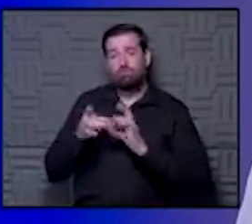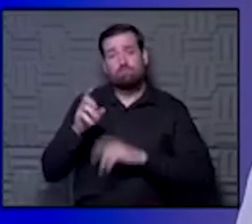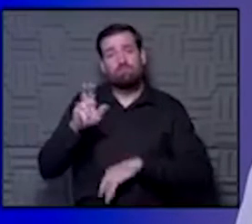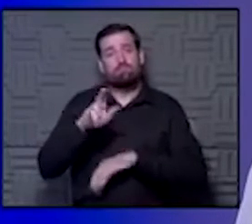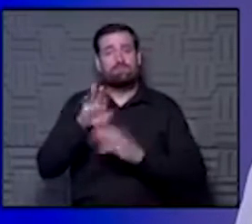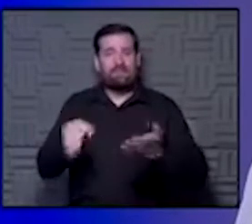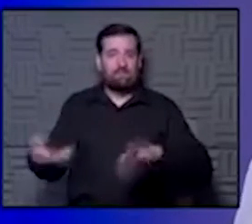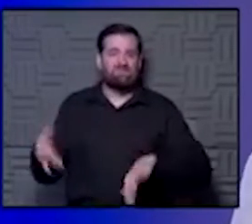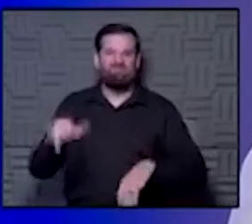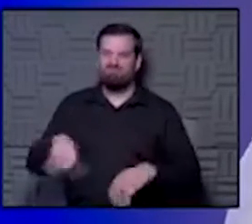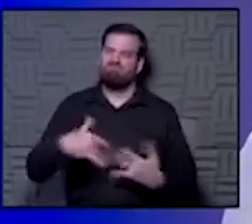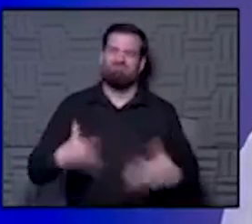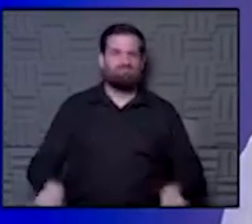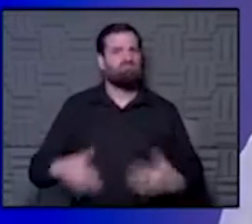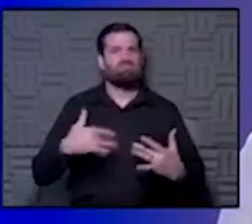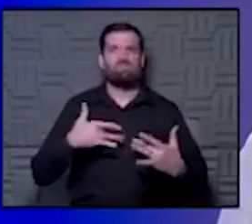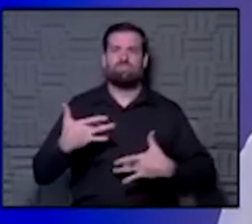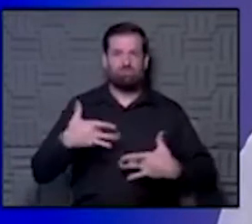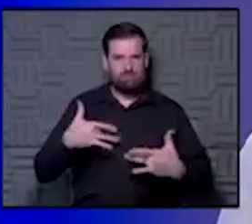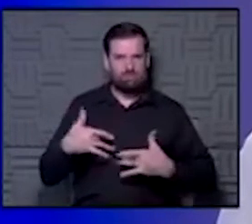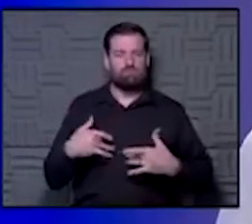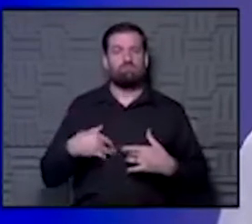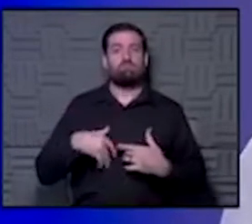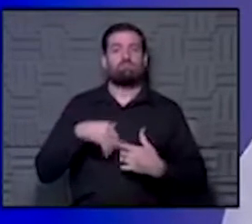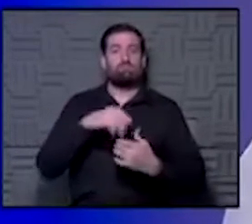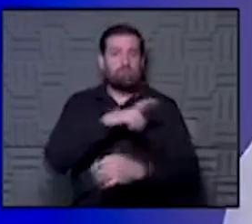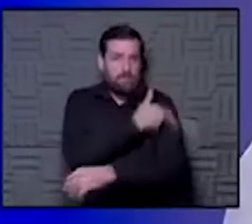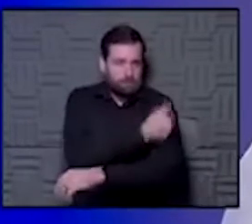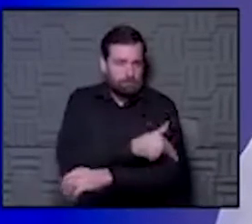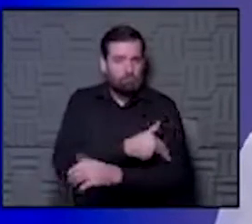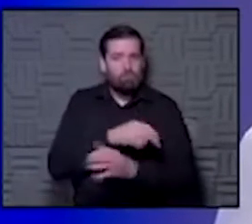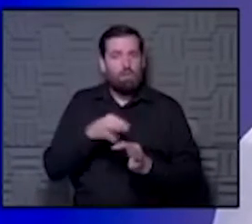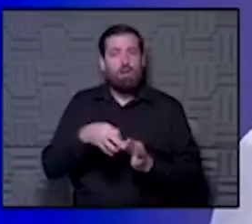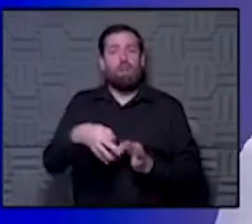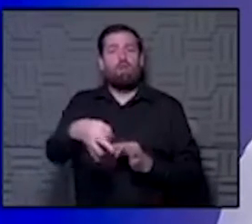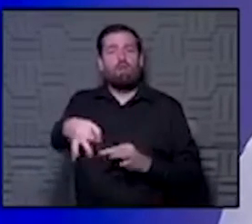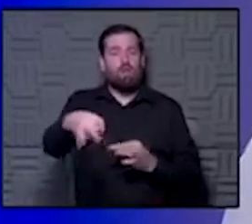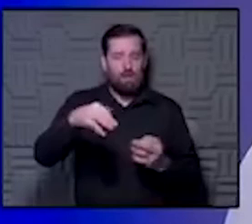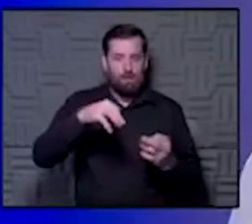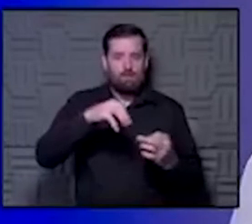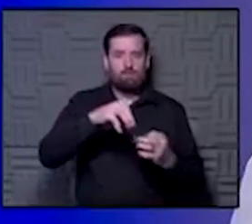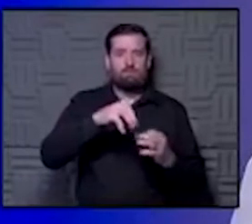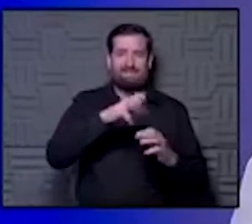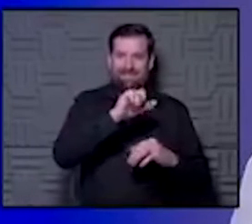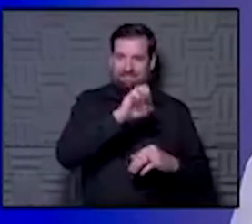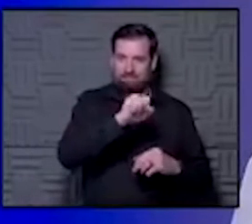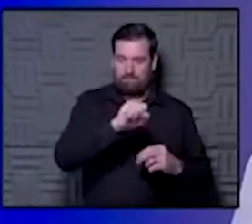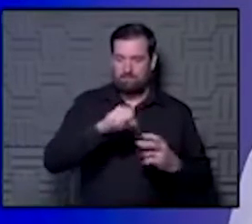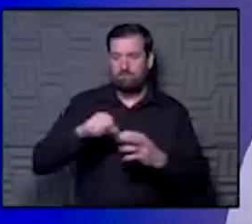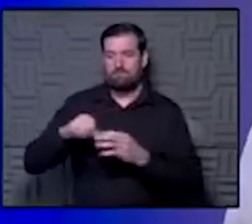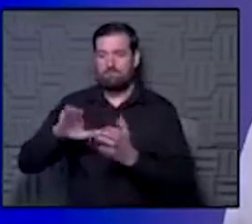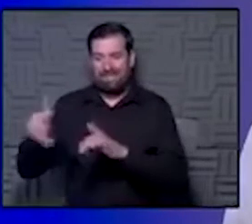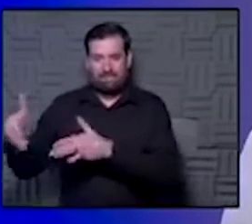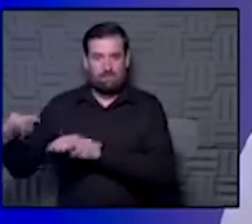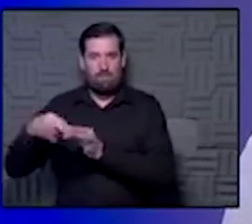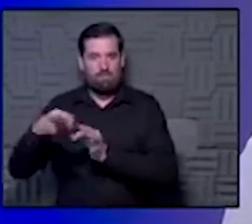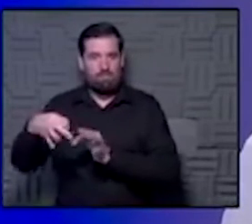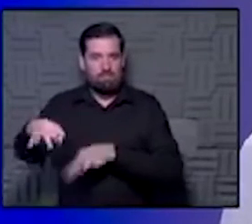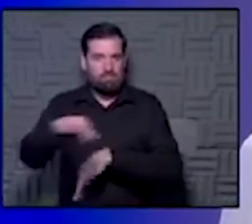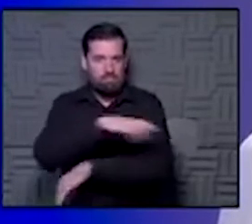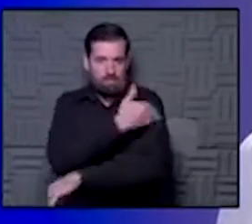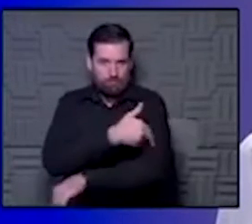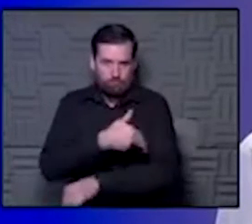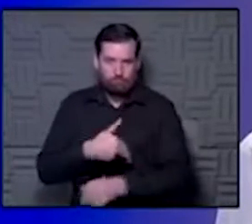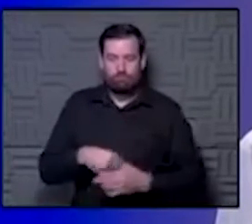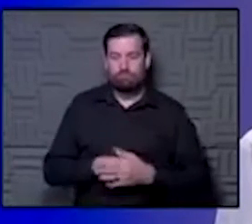deaths are really concerning, and we know that hospitalizations lag behind cases, and we know deaths lag behind hospitalizations. We know that we have